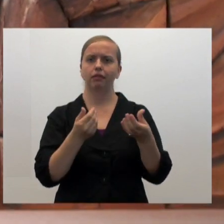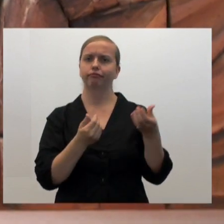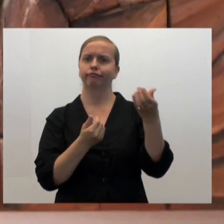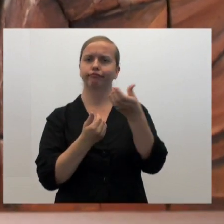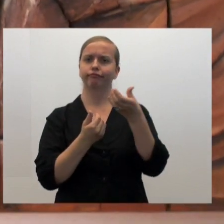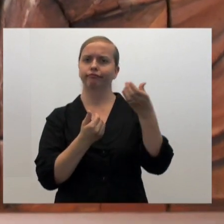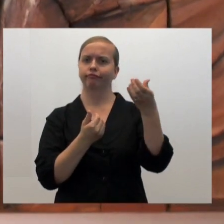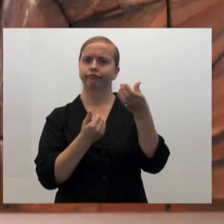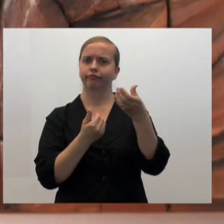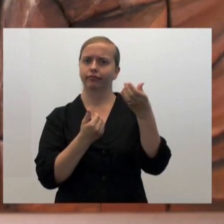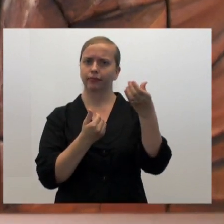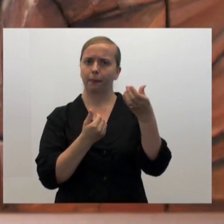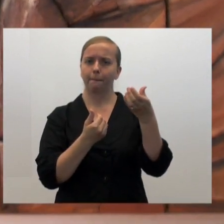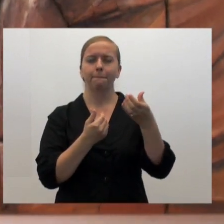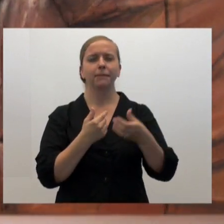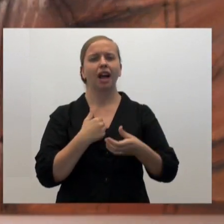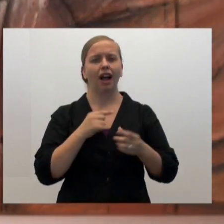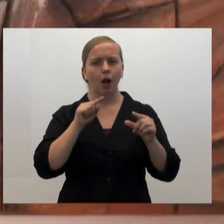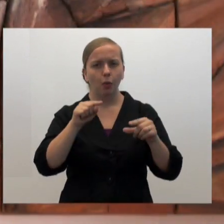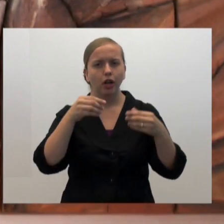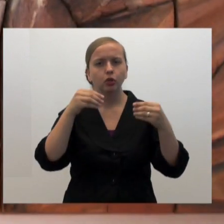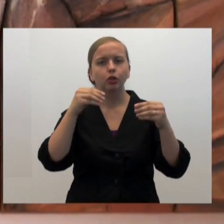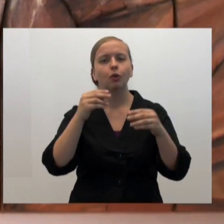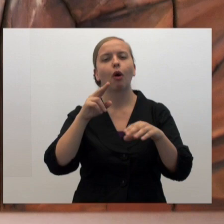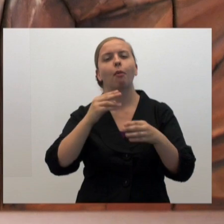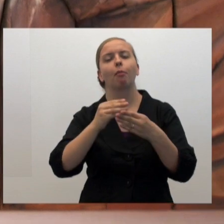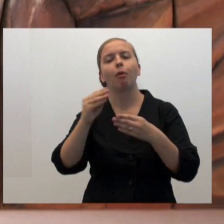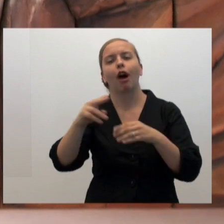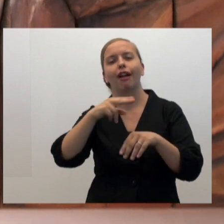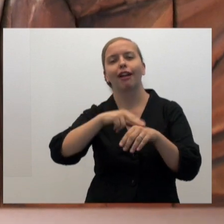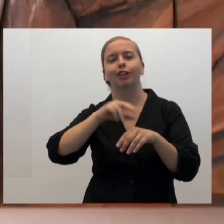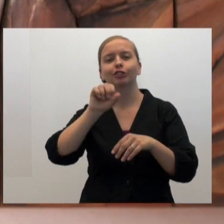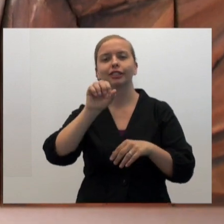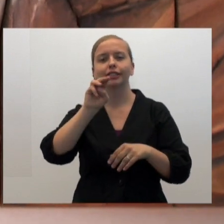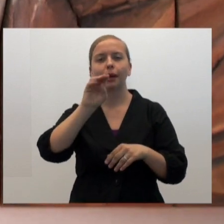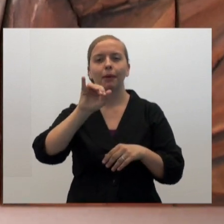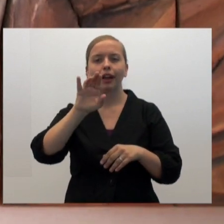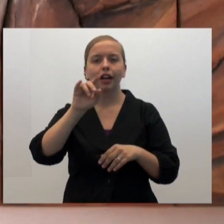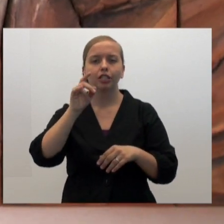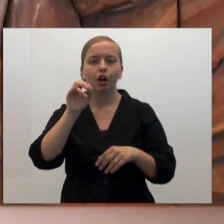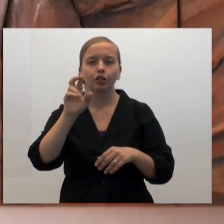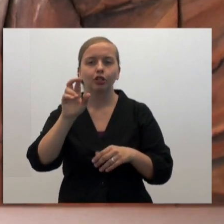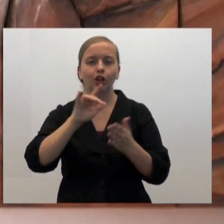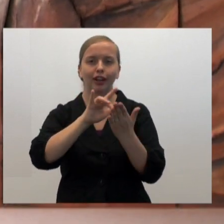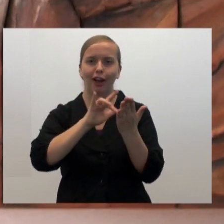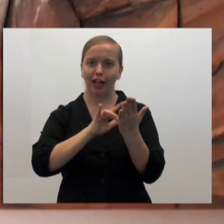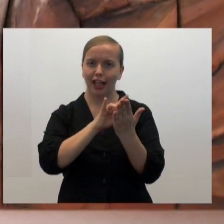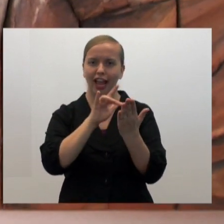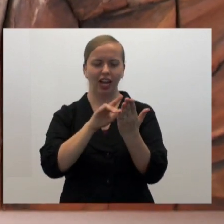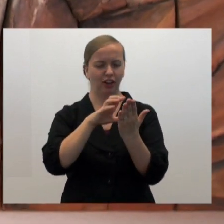even portable, they could carry it around with them. I actually went to the store and bought a National Semiconductor Calculator,